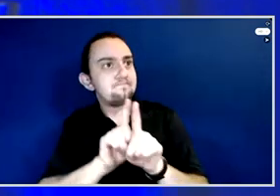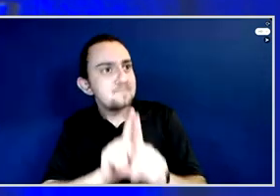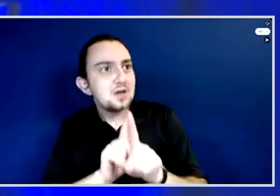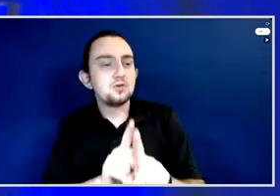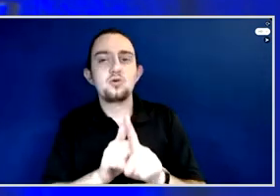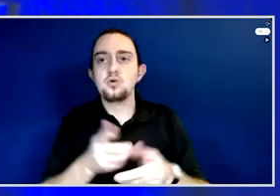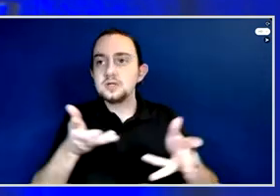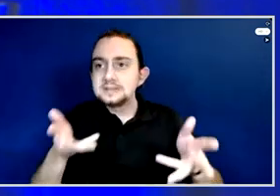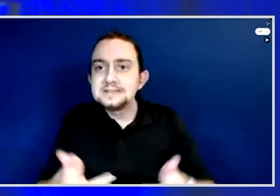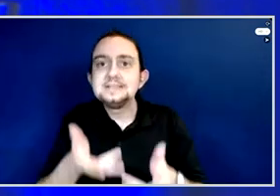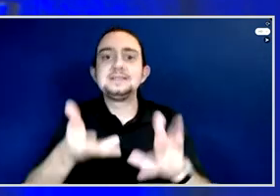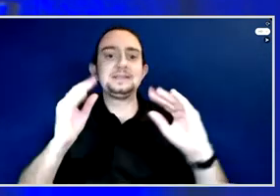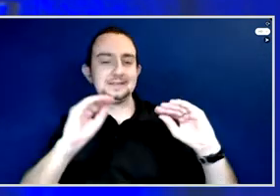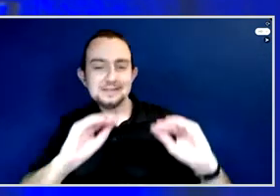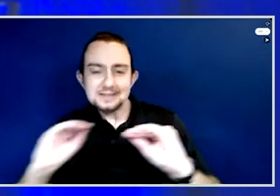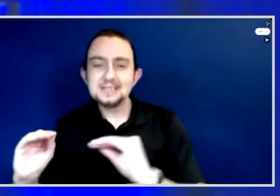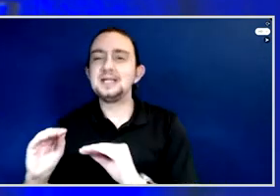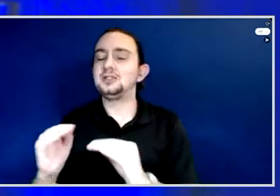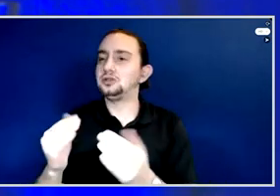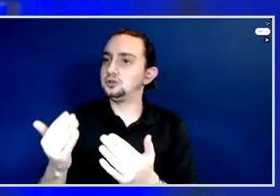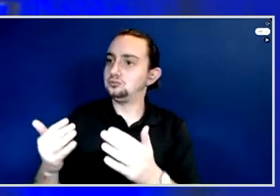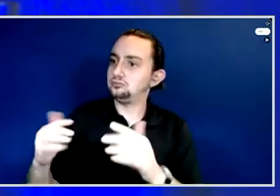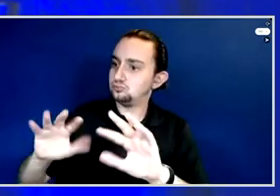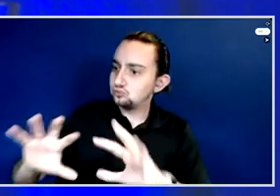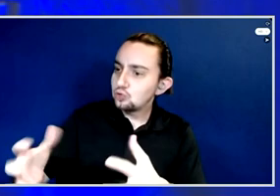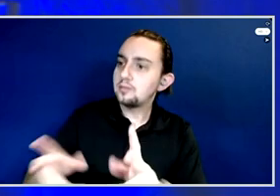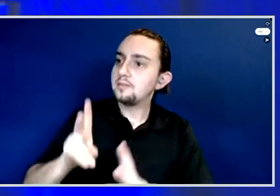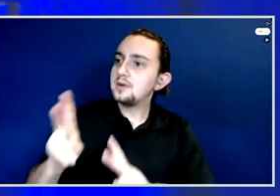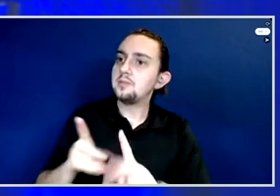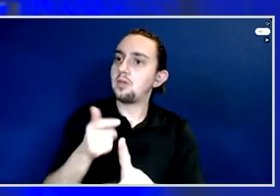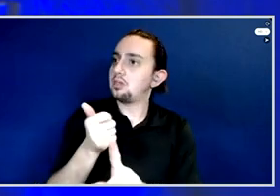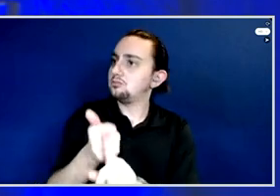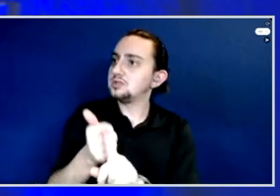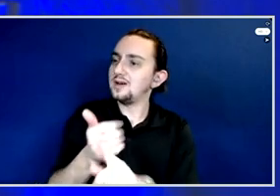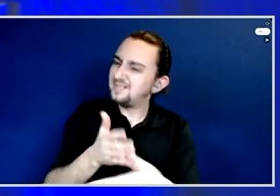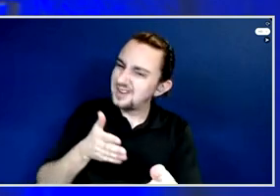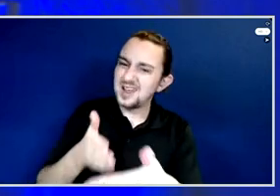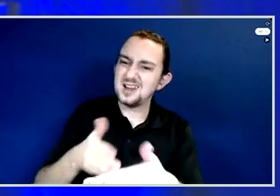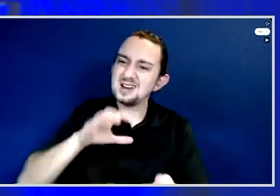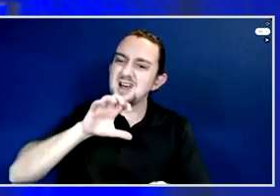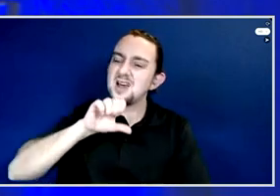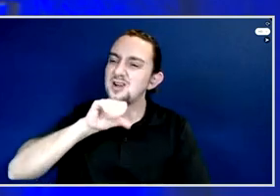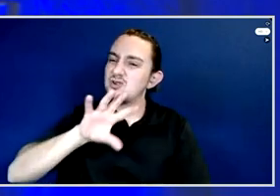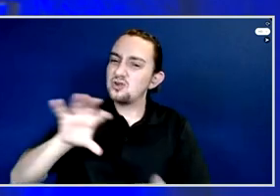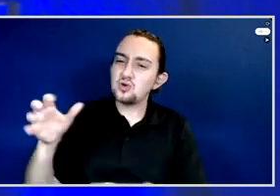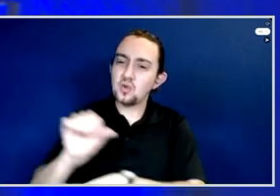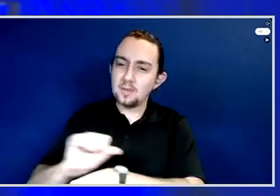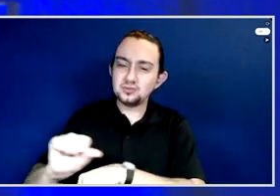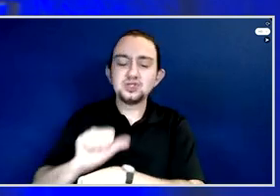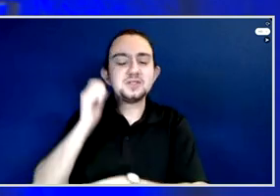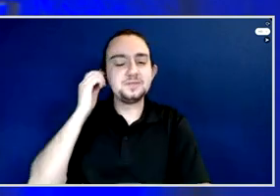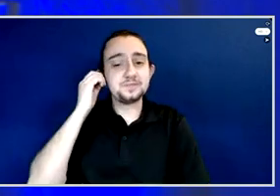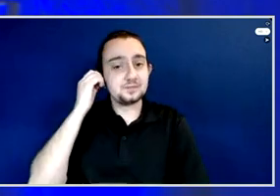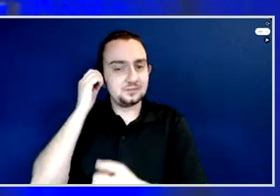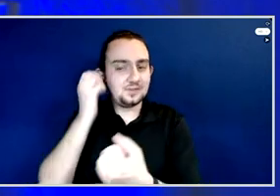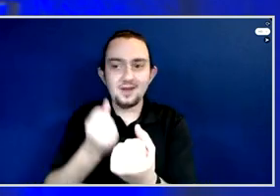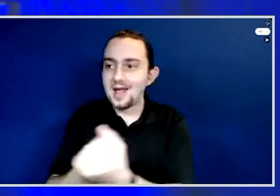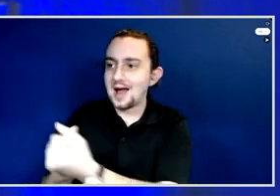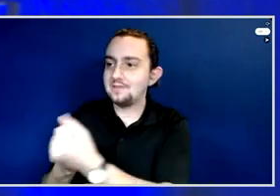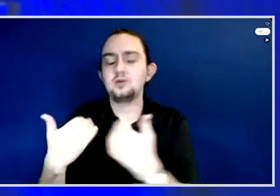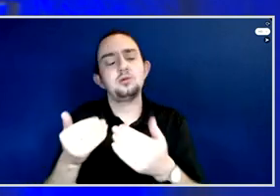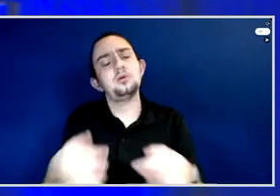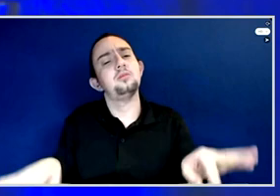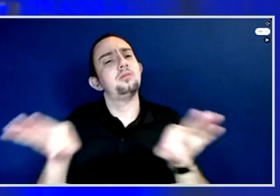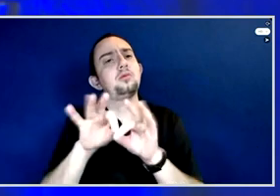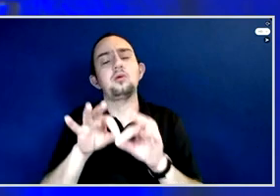activists. That's vitally important, because it can't be just about one person, one leader, and,